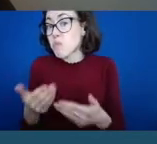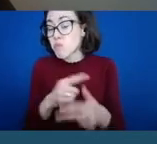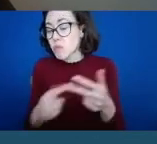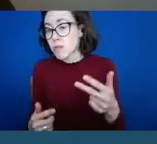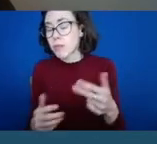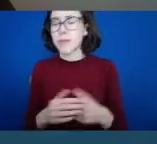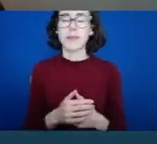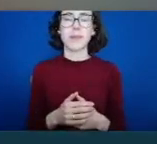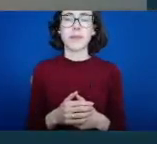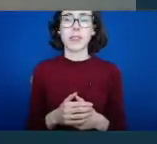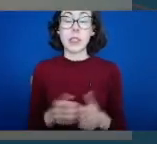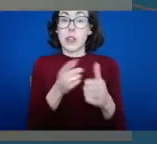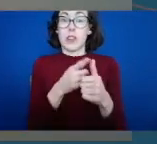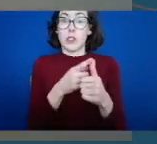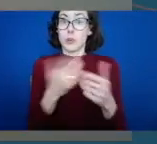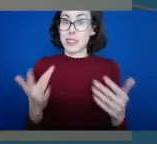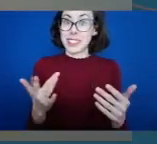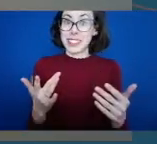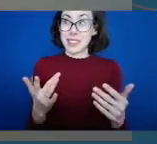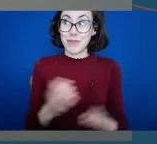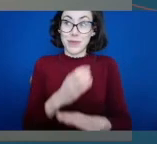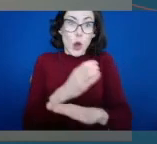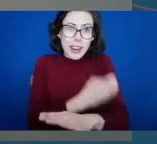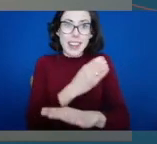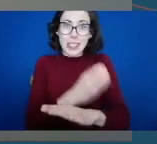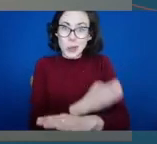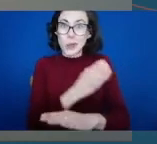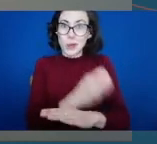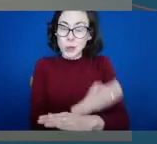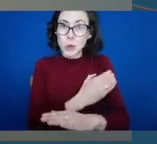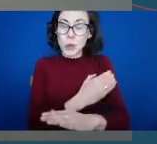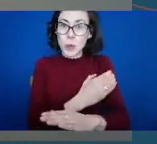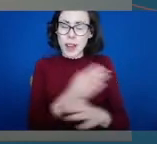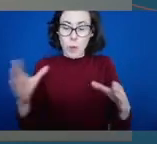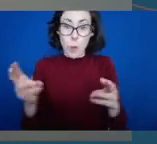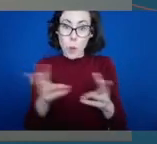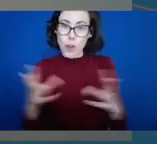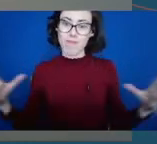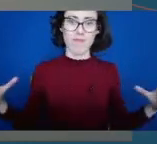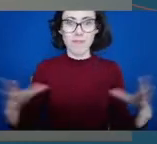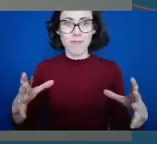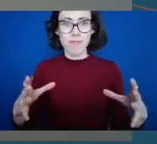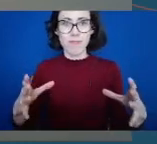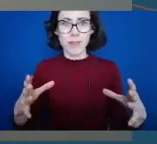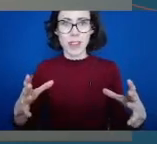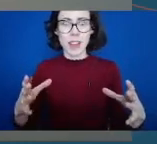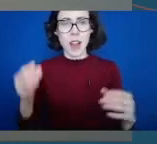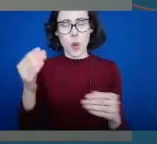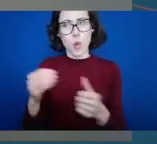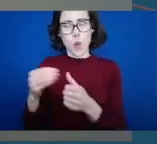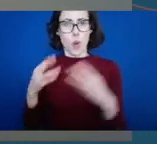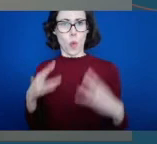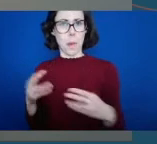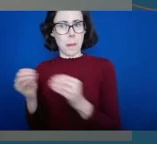I suppose the first priority is to keep doing what we're doing as a as a collective sector. I think I know like Miriam would have mentioned it in terms of the disability sports